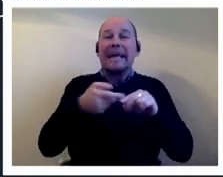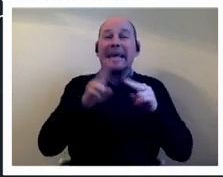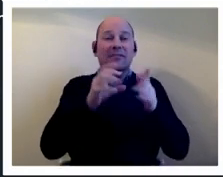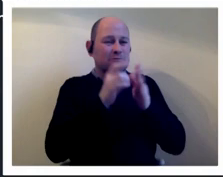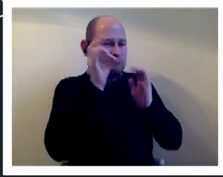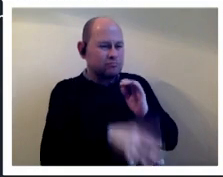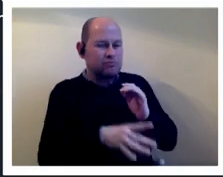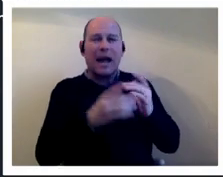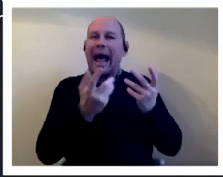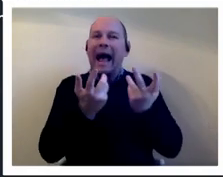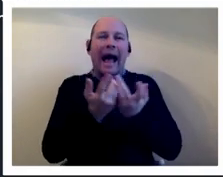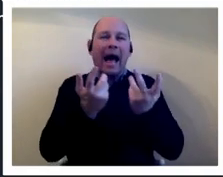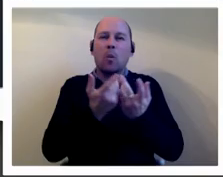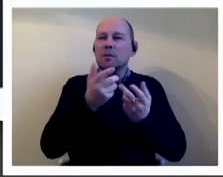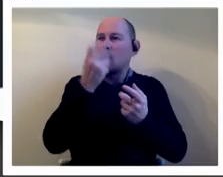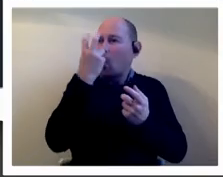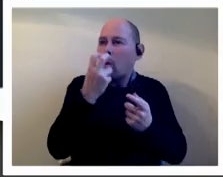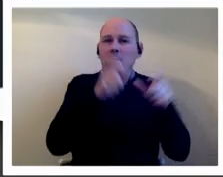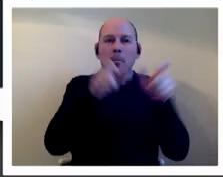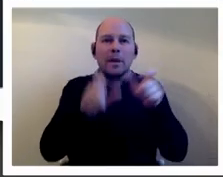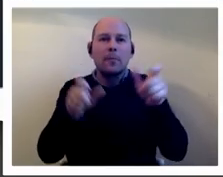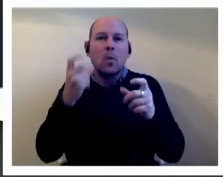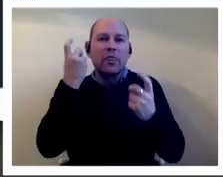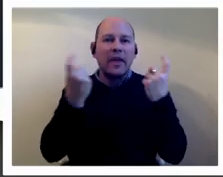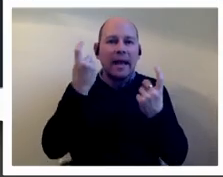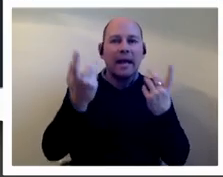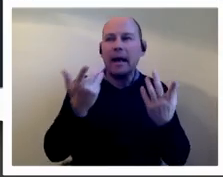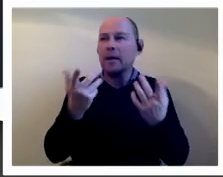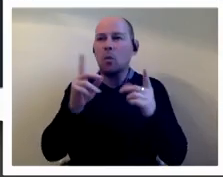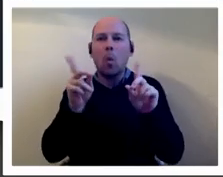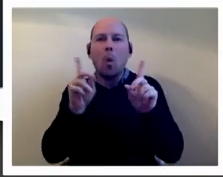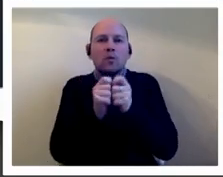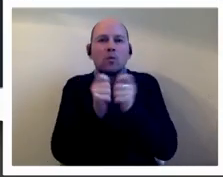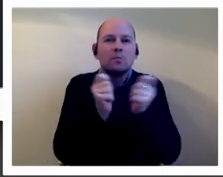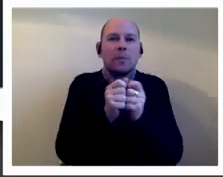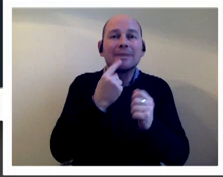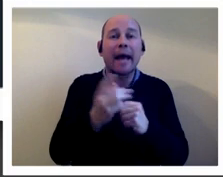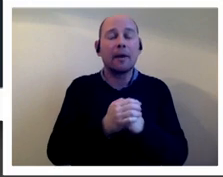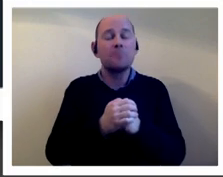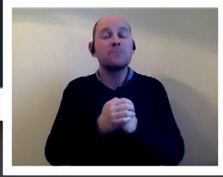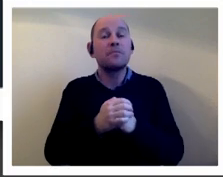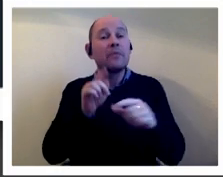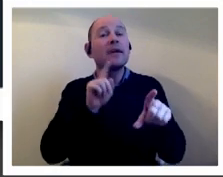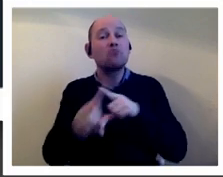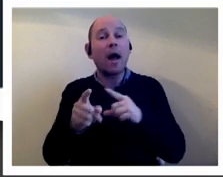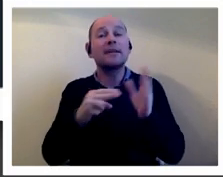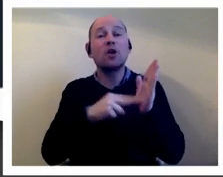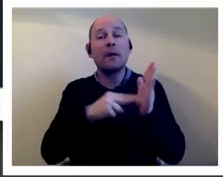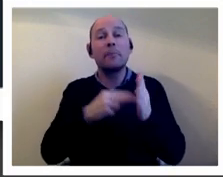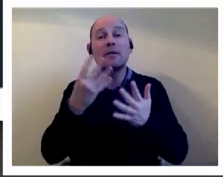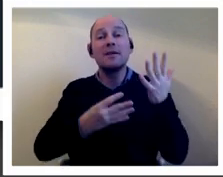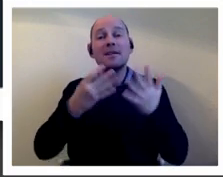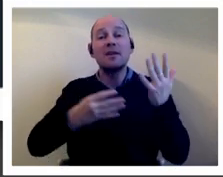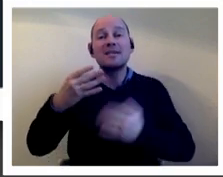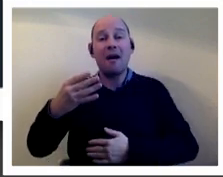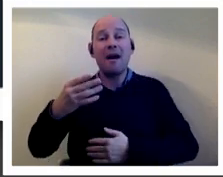think and what the tabloids would say so then there was an attempt in 1999 november labor mp called maria